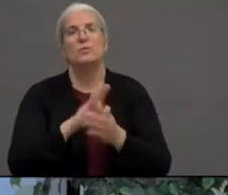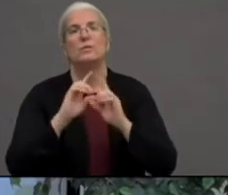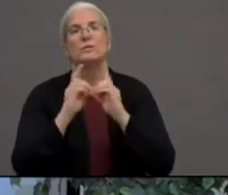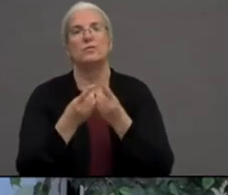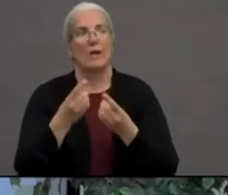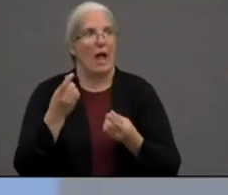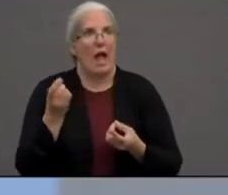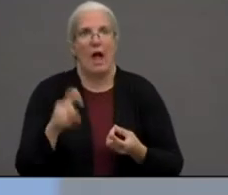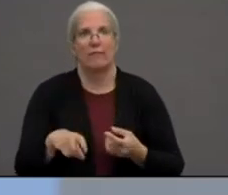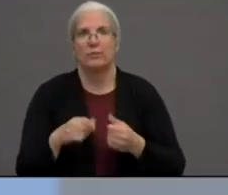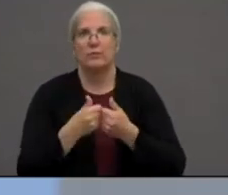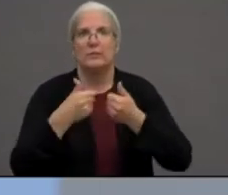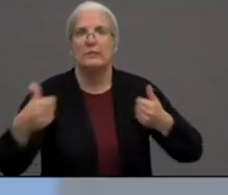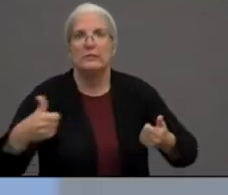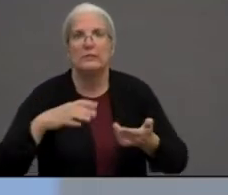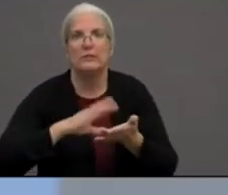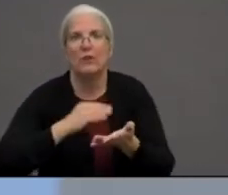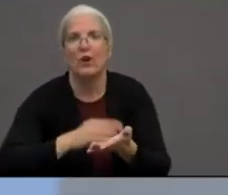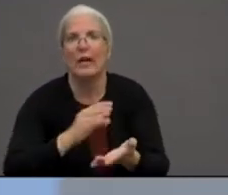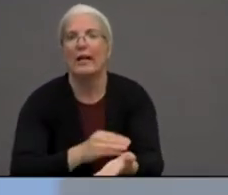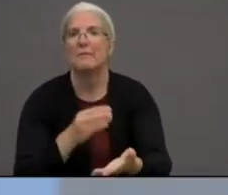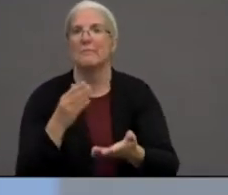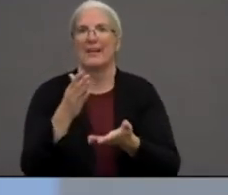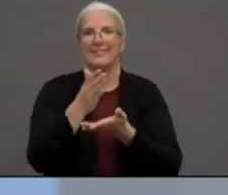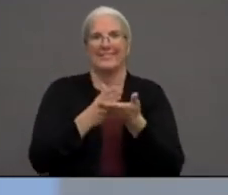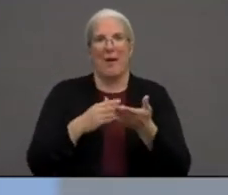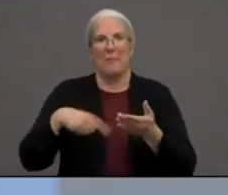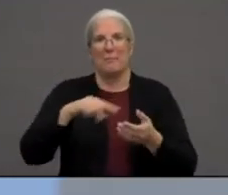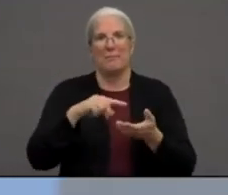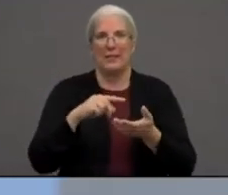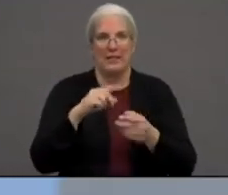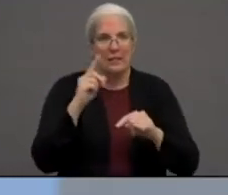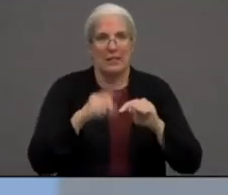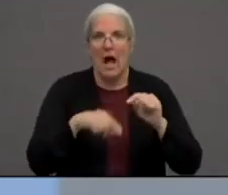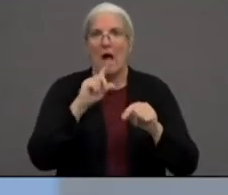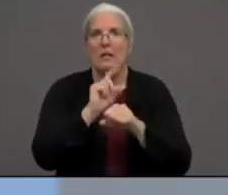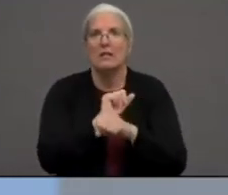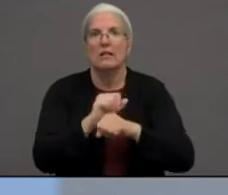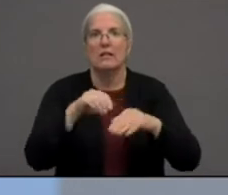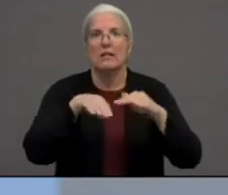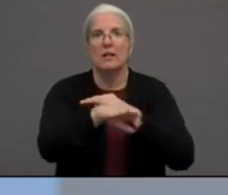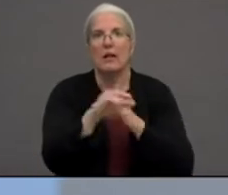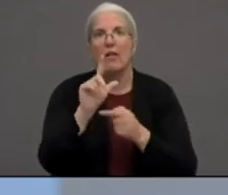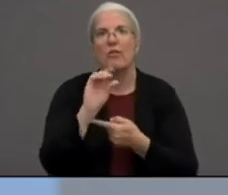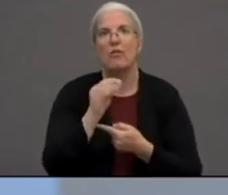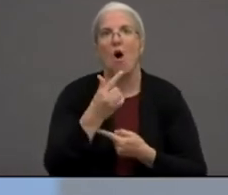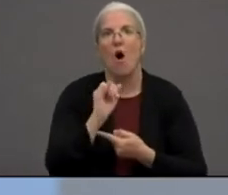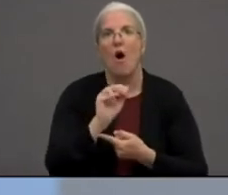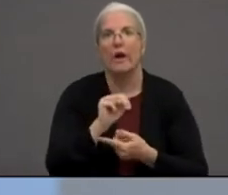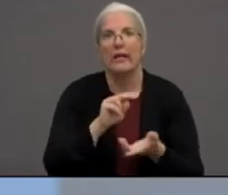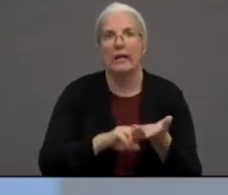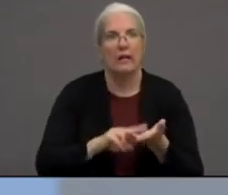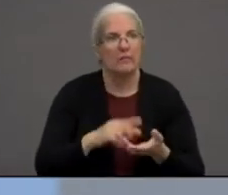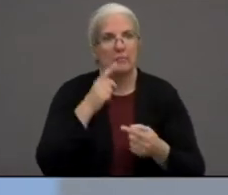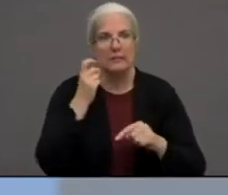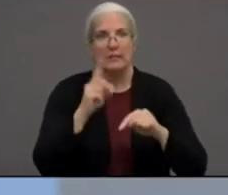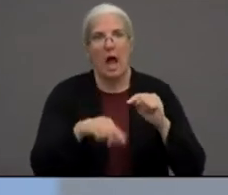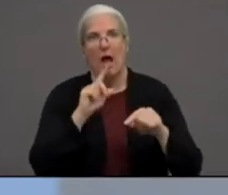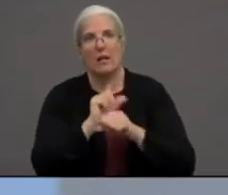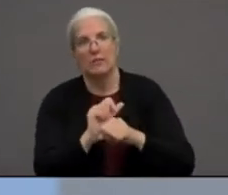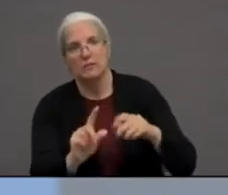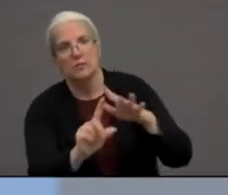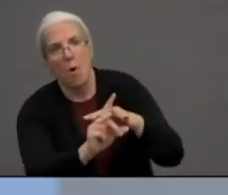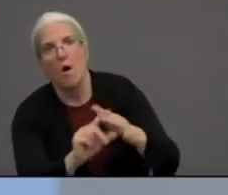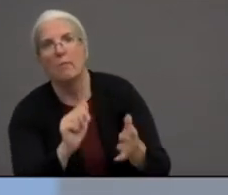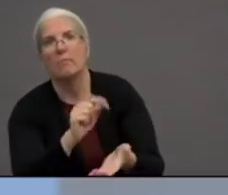unfortunately, do not attend school. Also, parents were concerned that when they were connected, that it